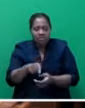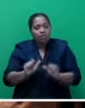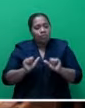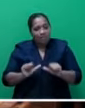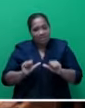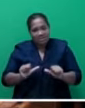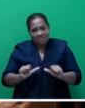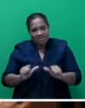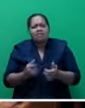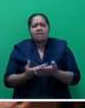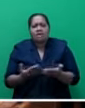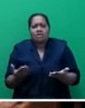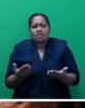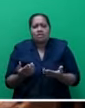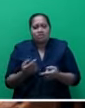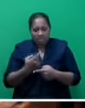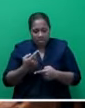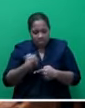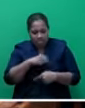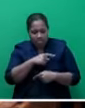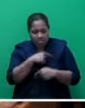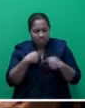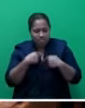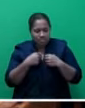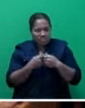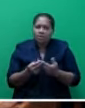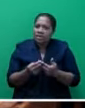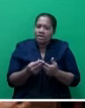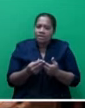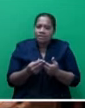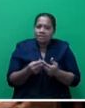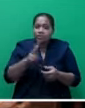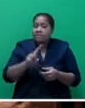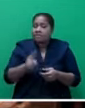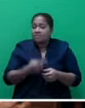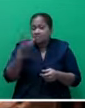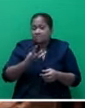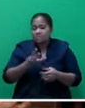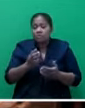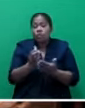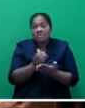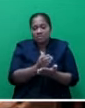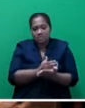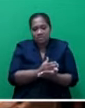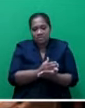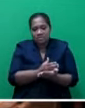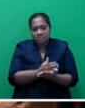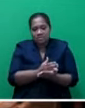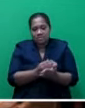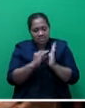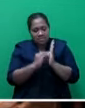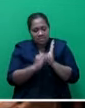How? Let's begin with the 2013 Constitution, Mr. Speaker, Section